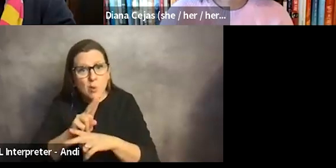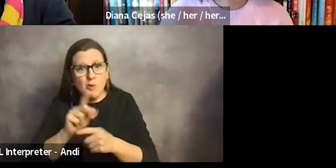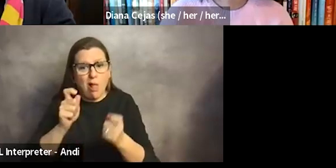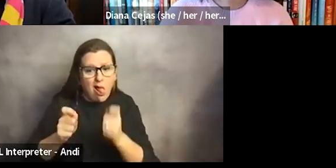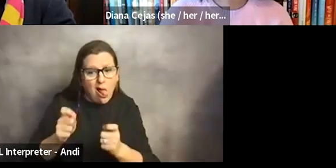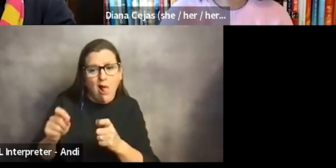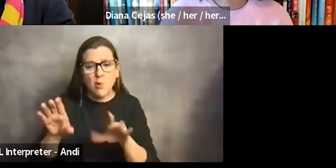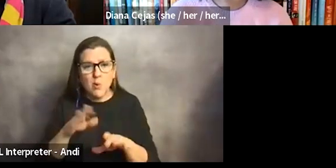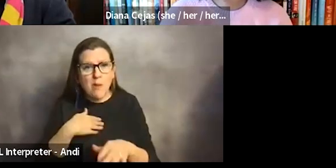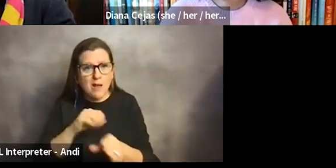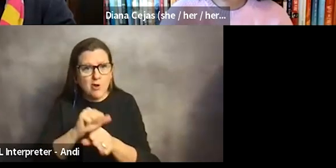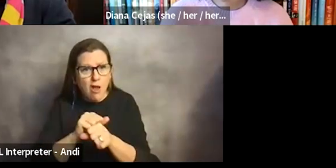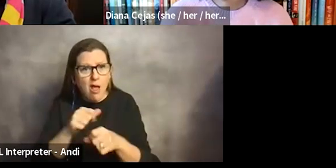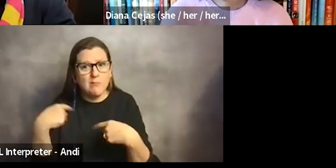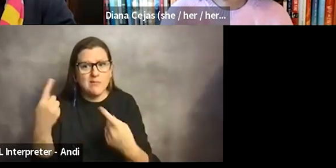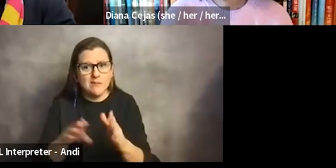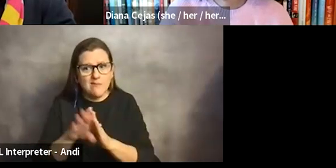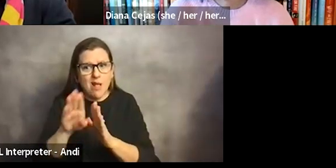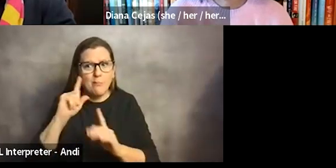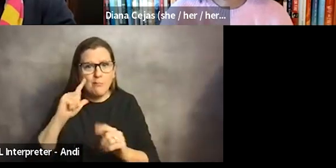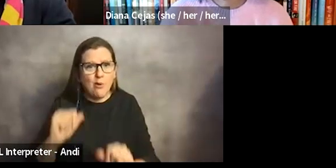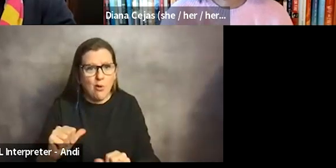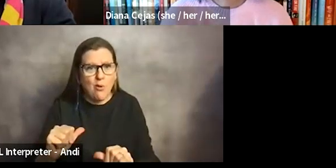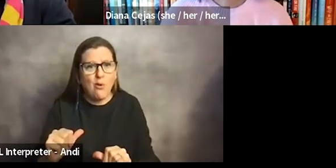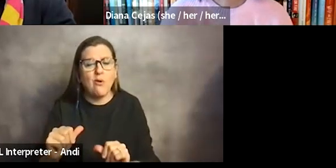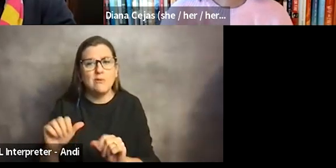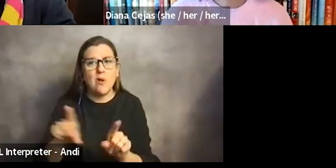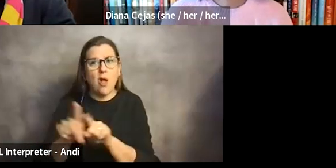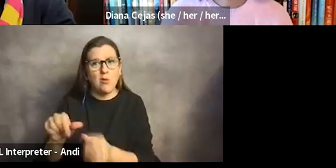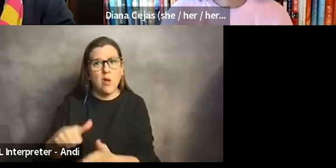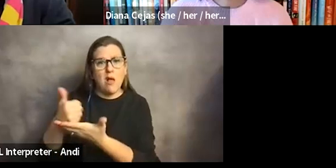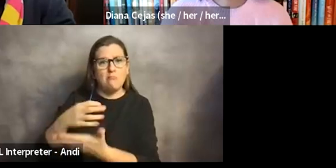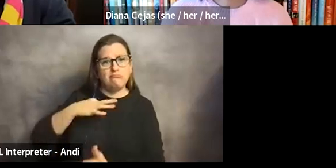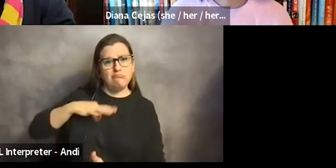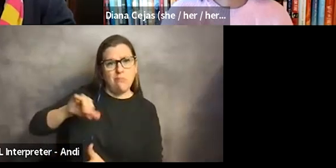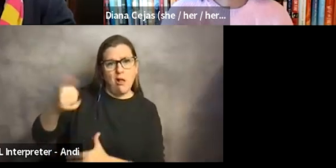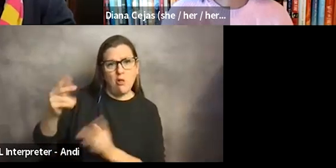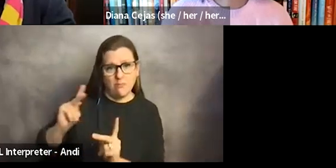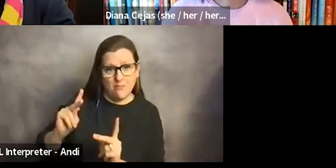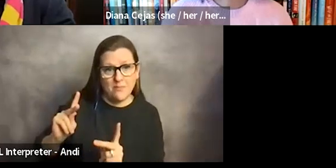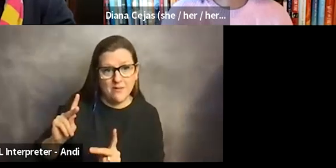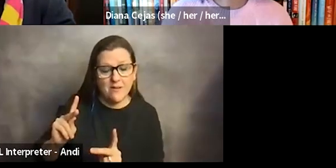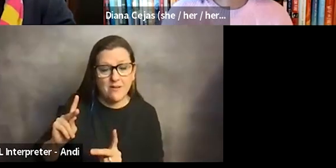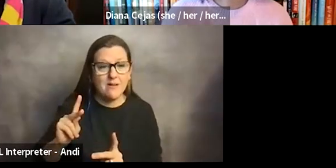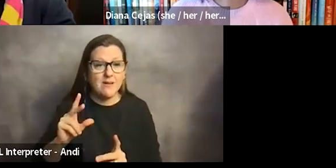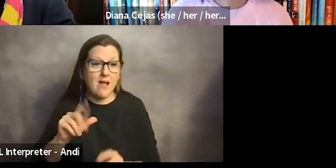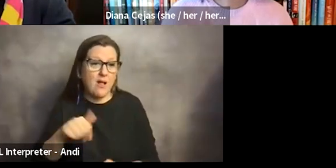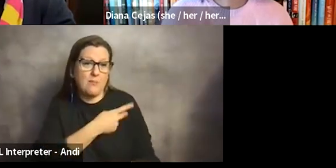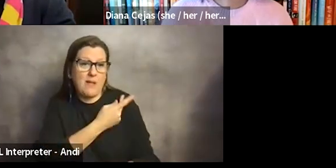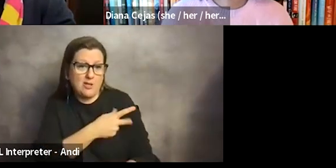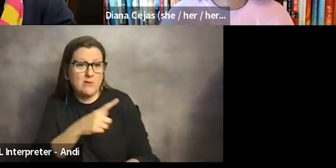job with my new disability, um, you know, to also help others, um, you know, my, our patients and other providers.